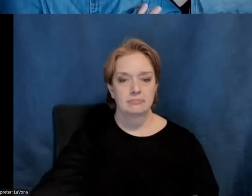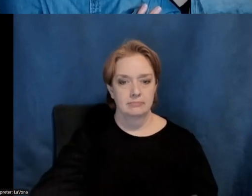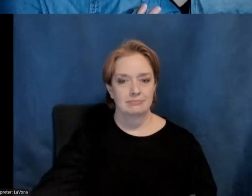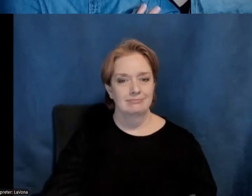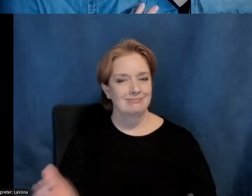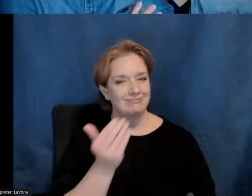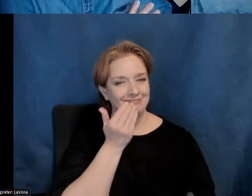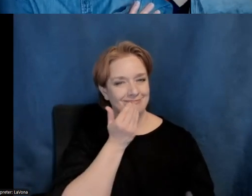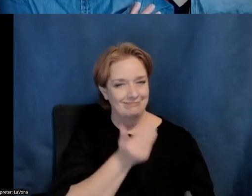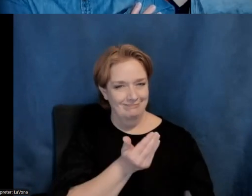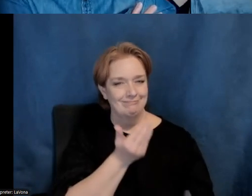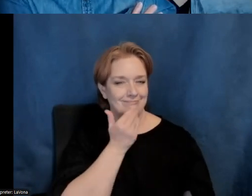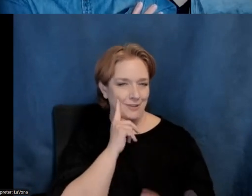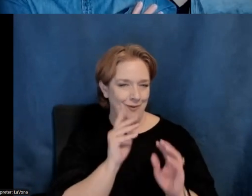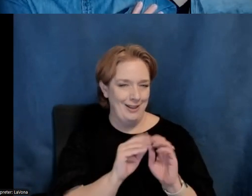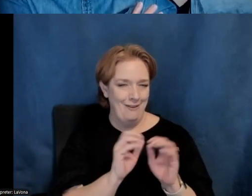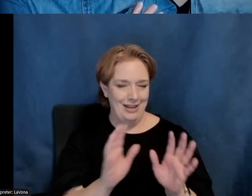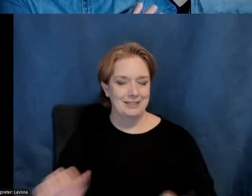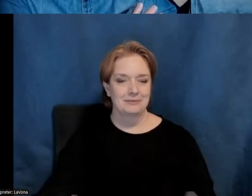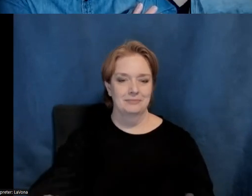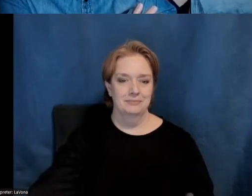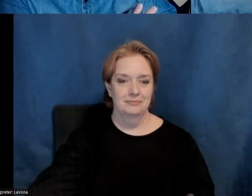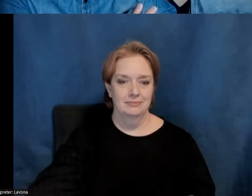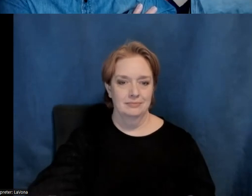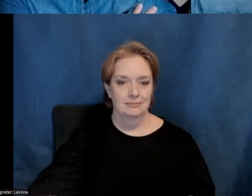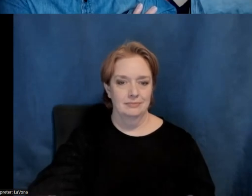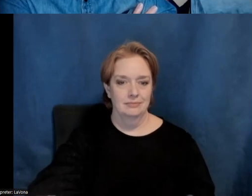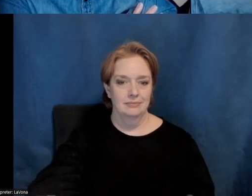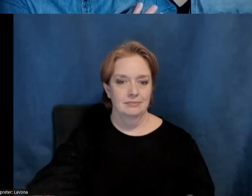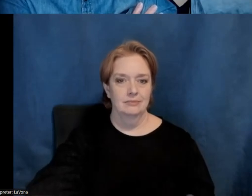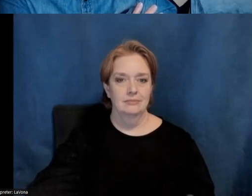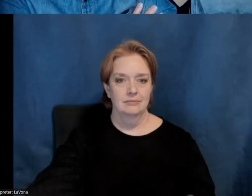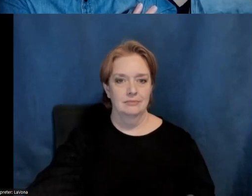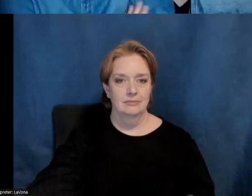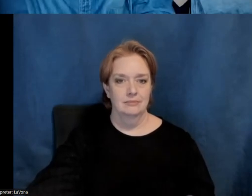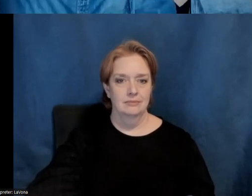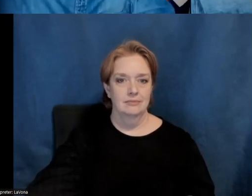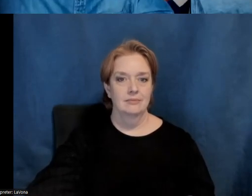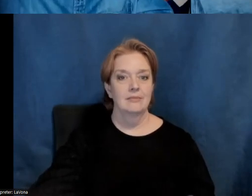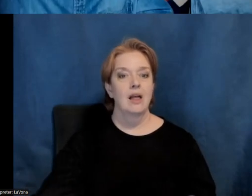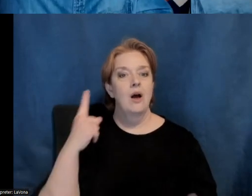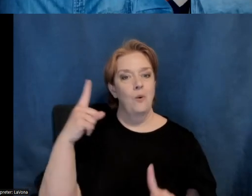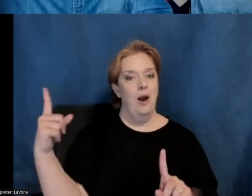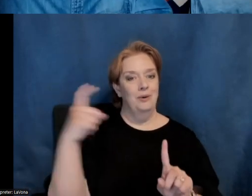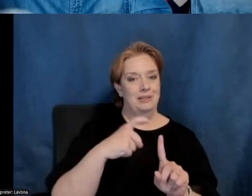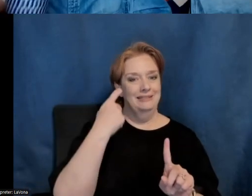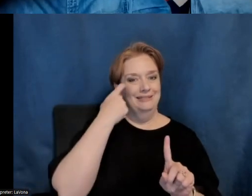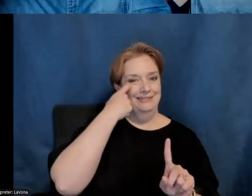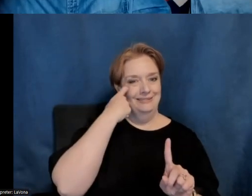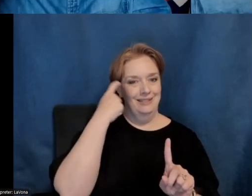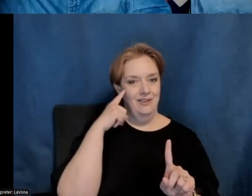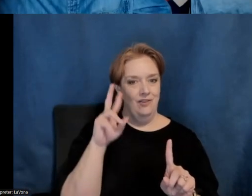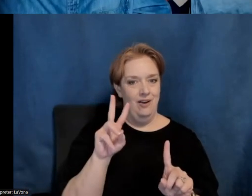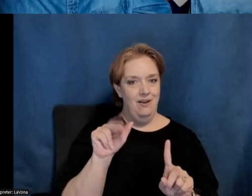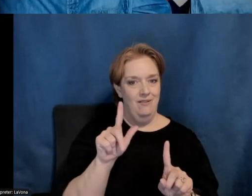Thank you for, for clarifying. Um, okay, Valerie, this is actually a question for you that just came through. Um, there was,